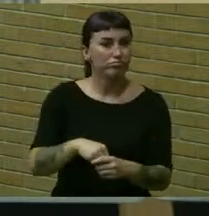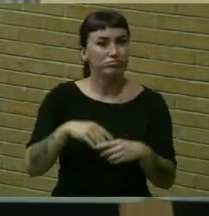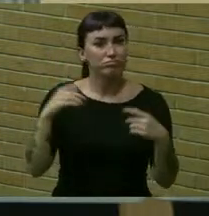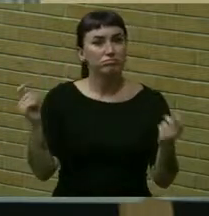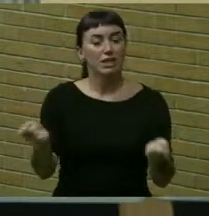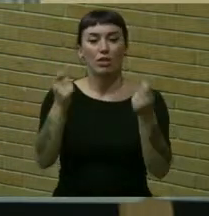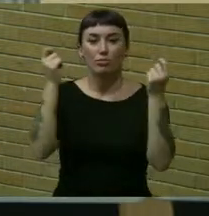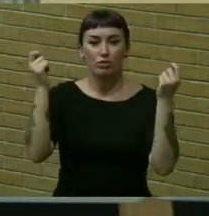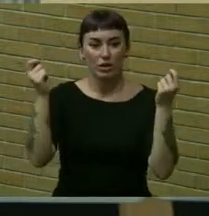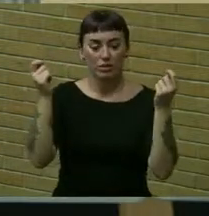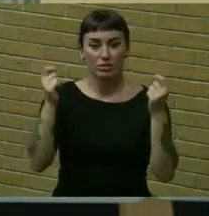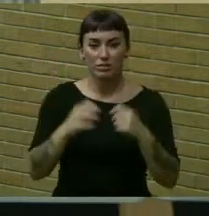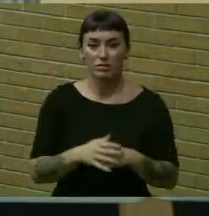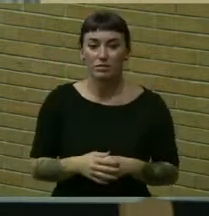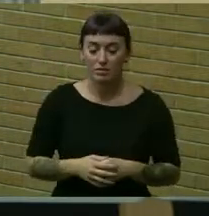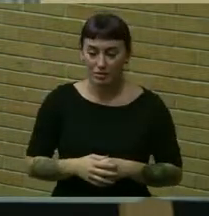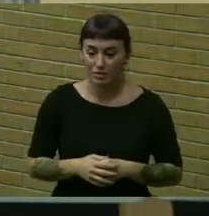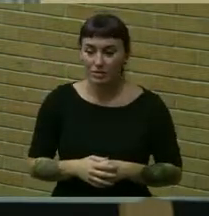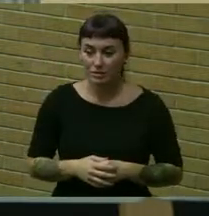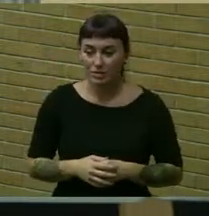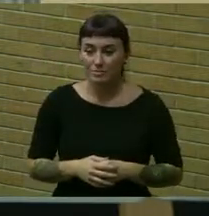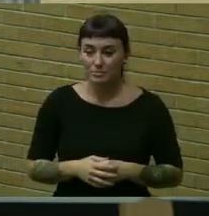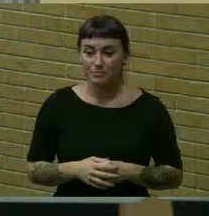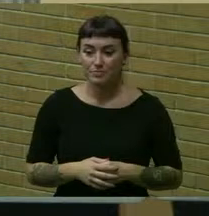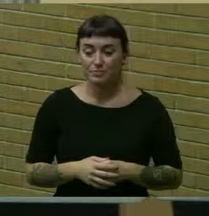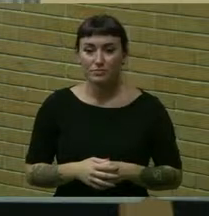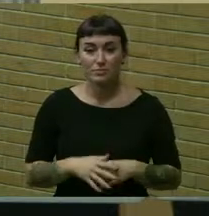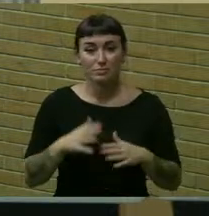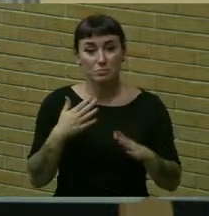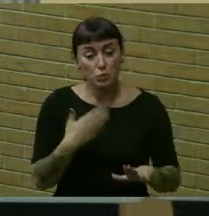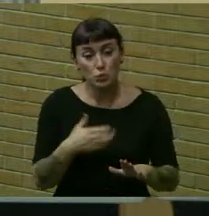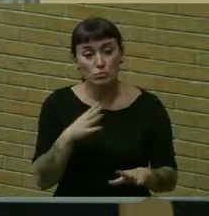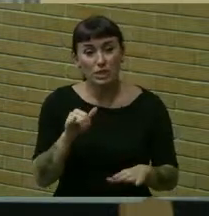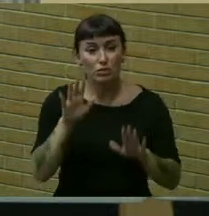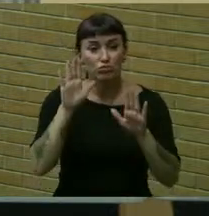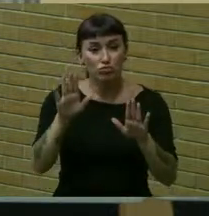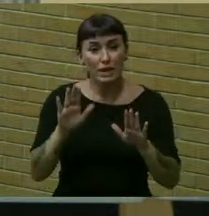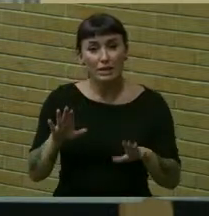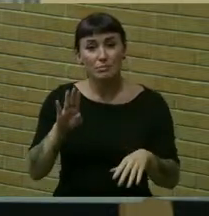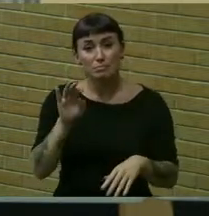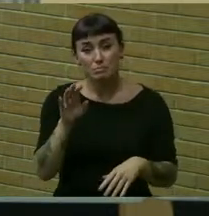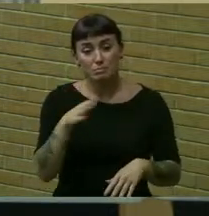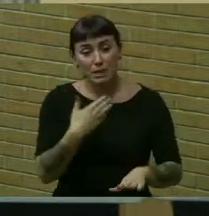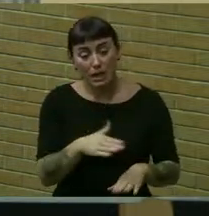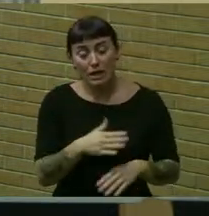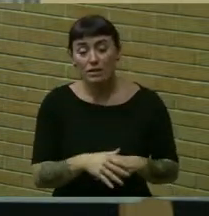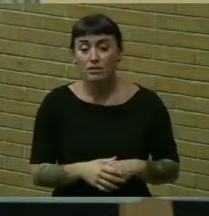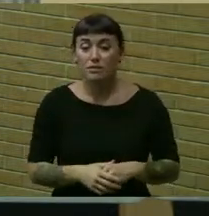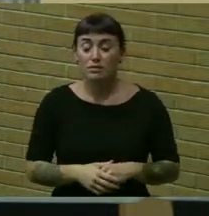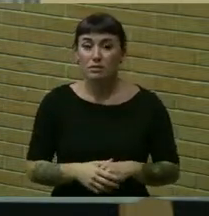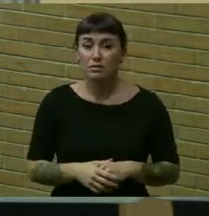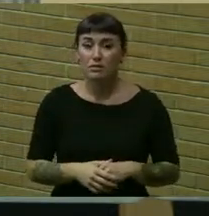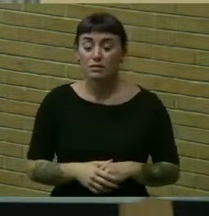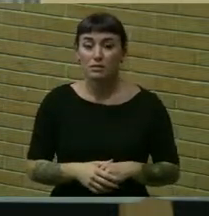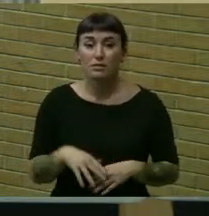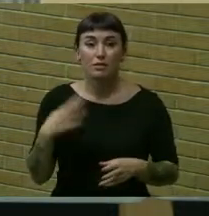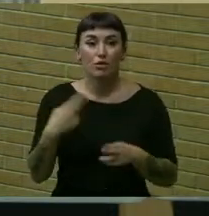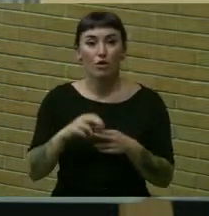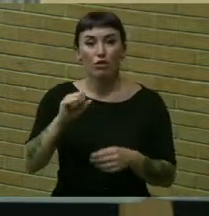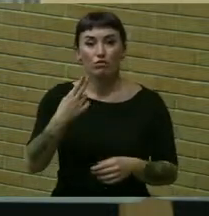brighton bright off uh music by a great band aptly named shine